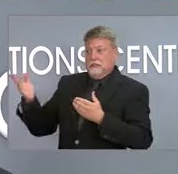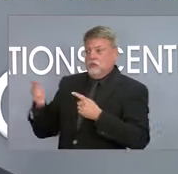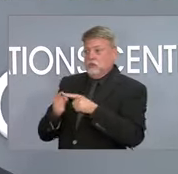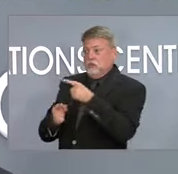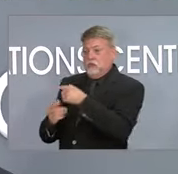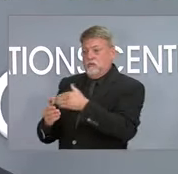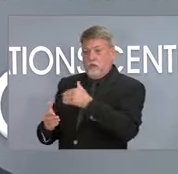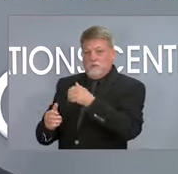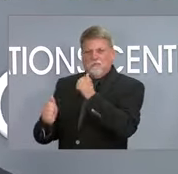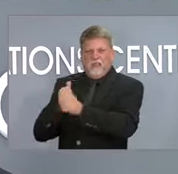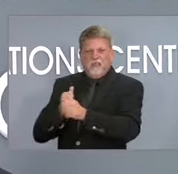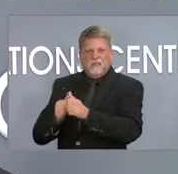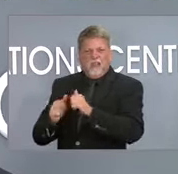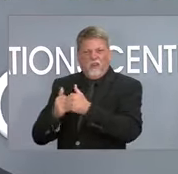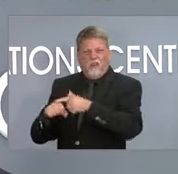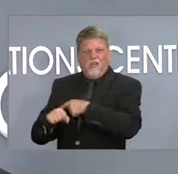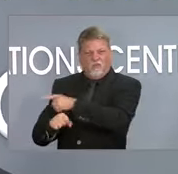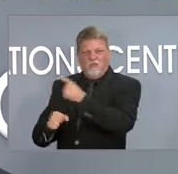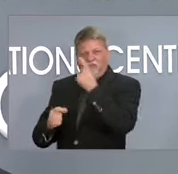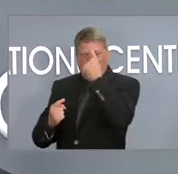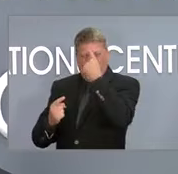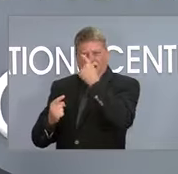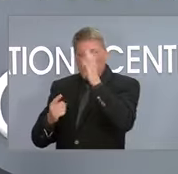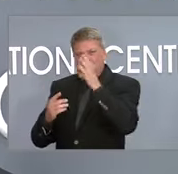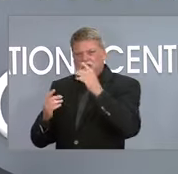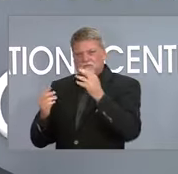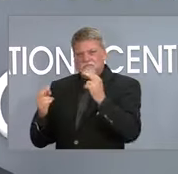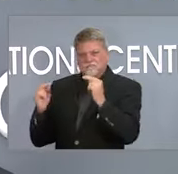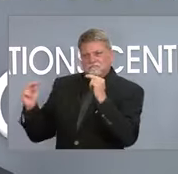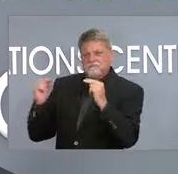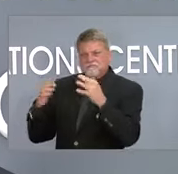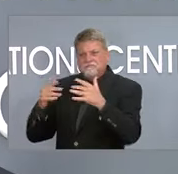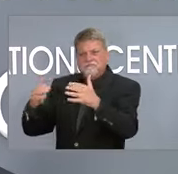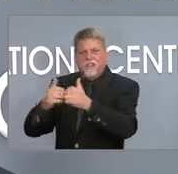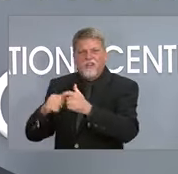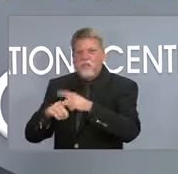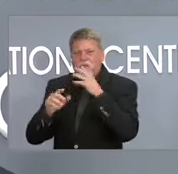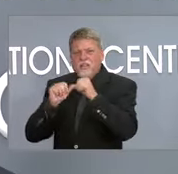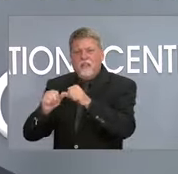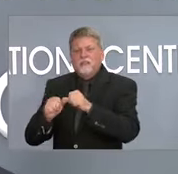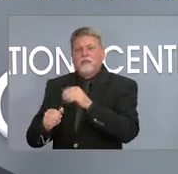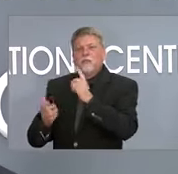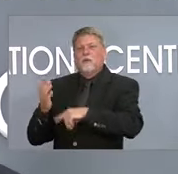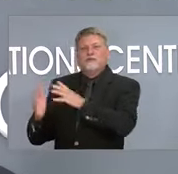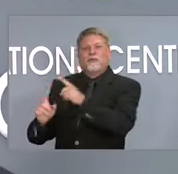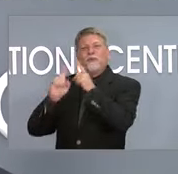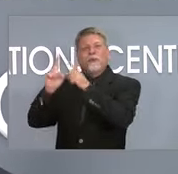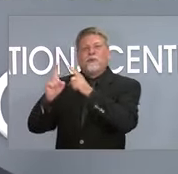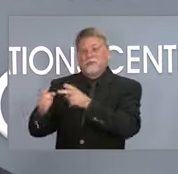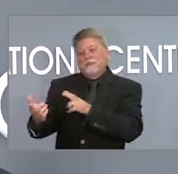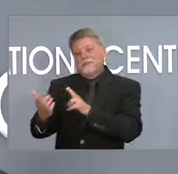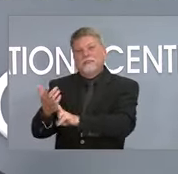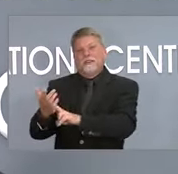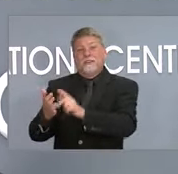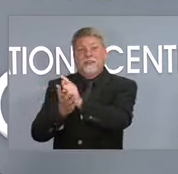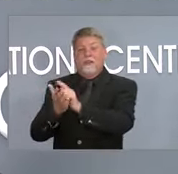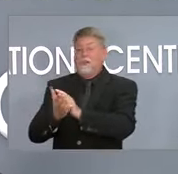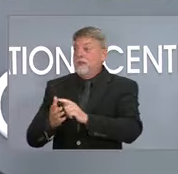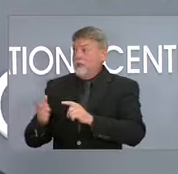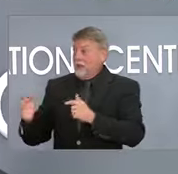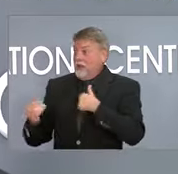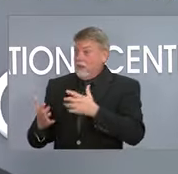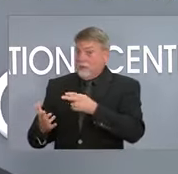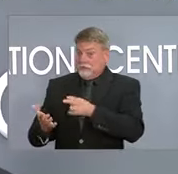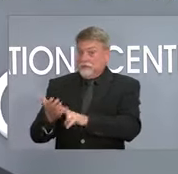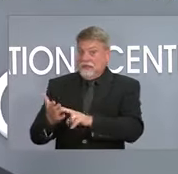negotiation process will take? And when would you like to sign the budget into law by? So I want to, I would like to sign a budget as